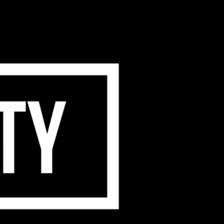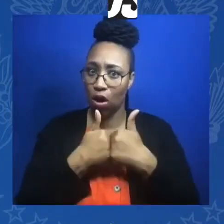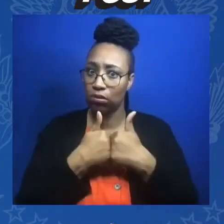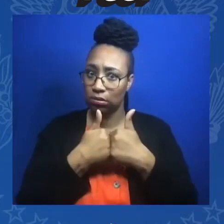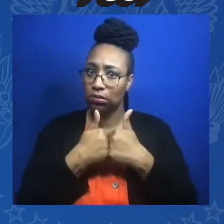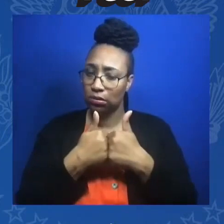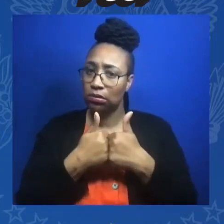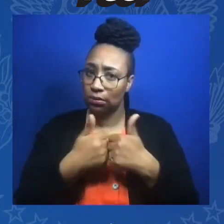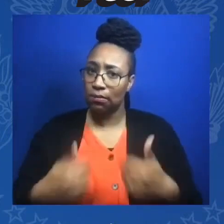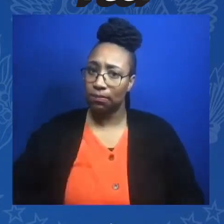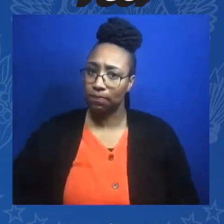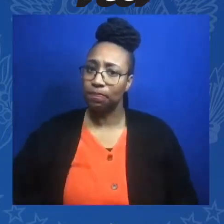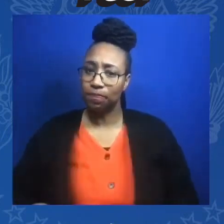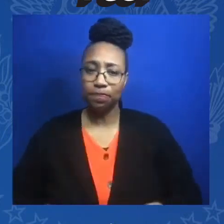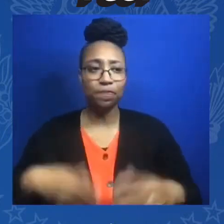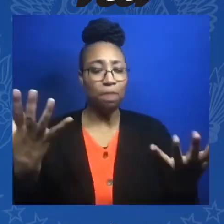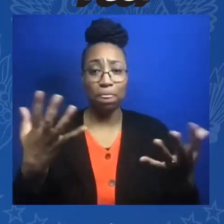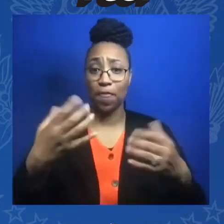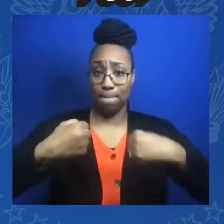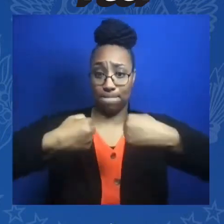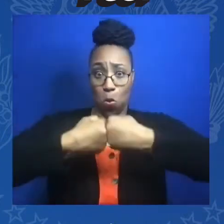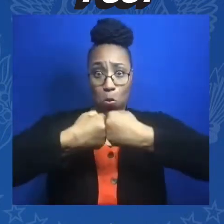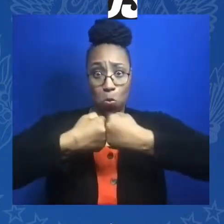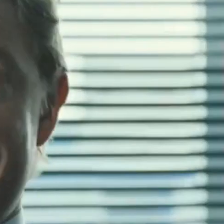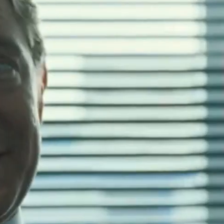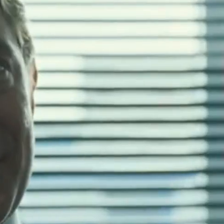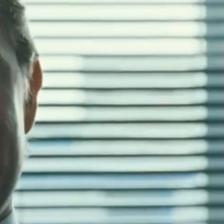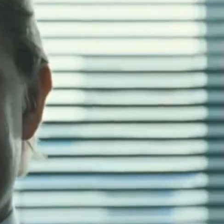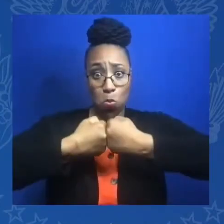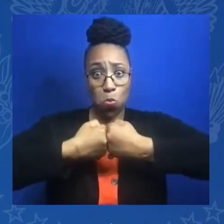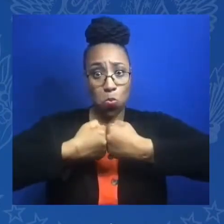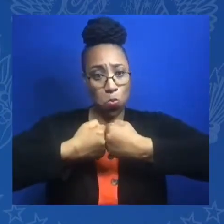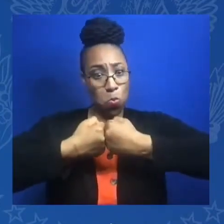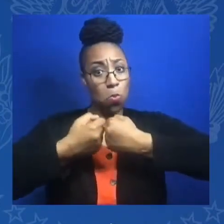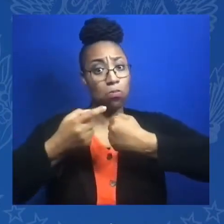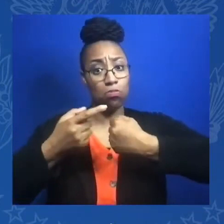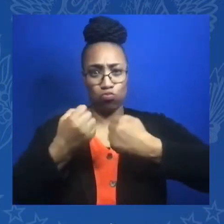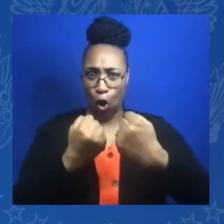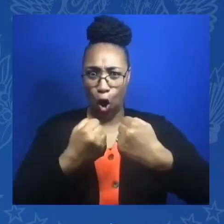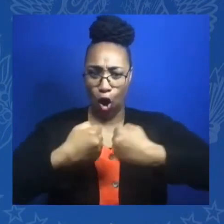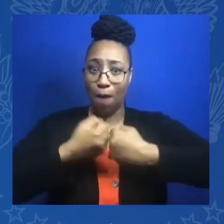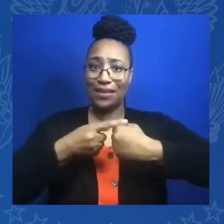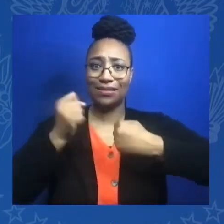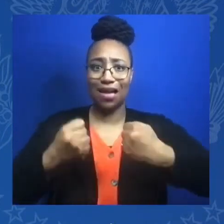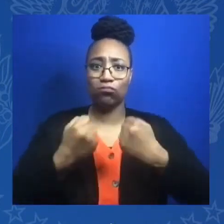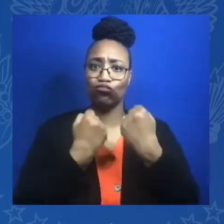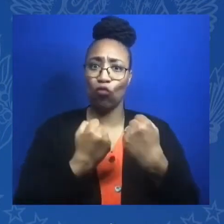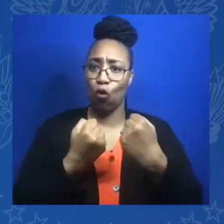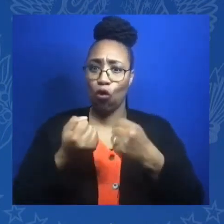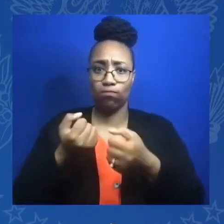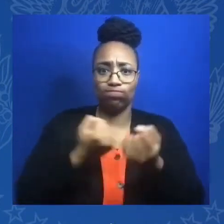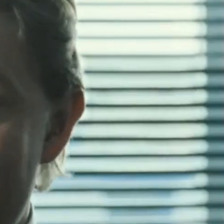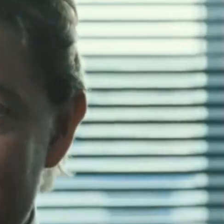in the United States we're expanding legal pathways for migration no to seek safety and humanitarian on a